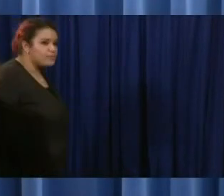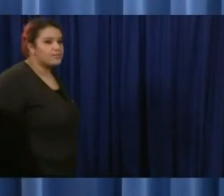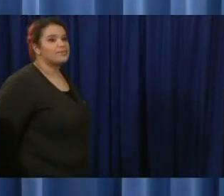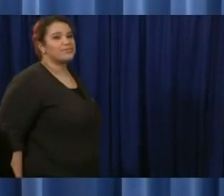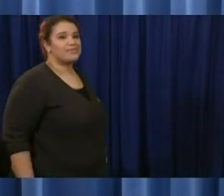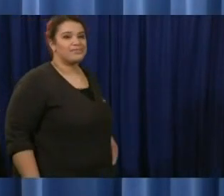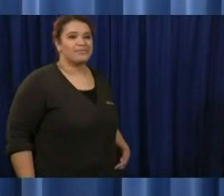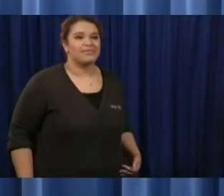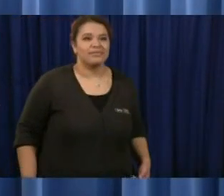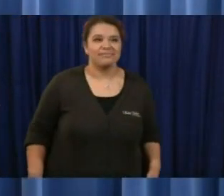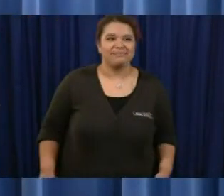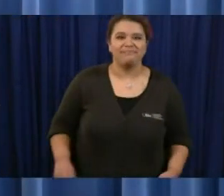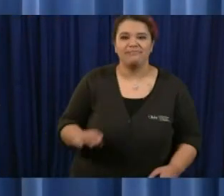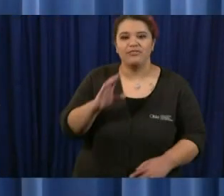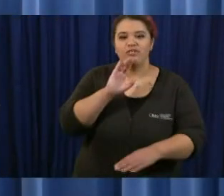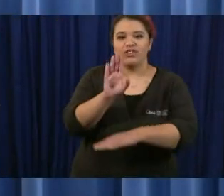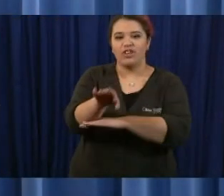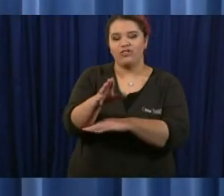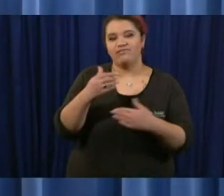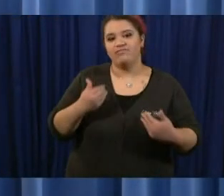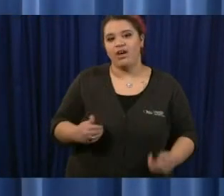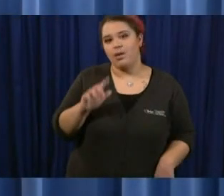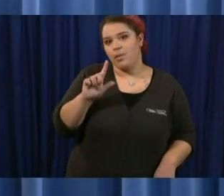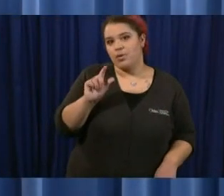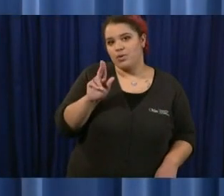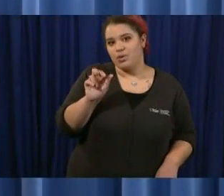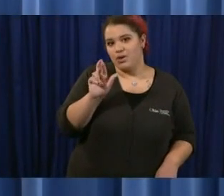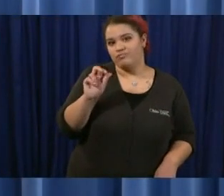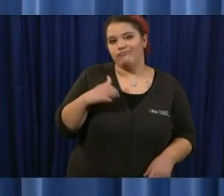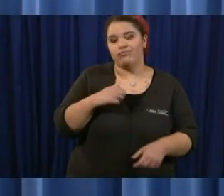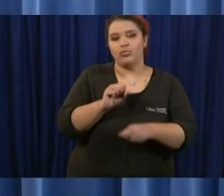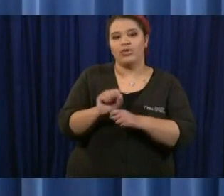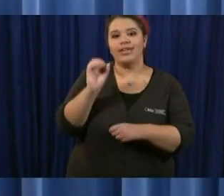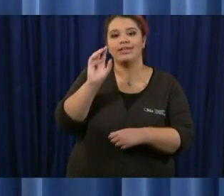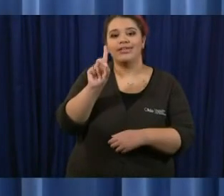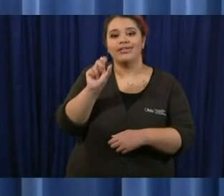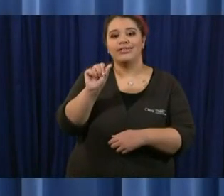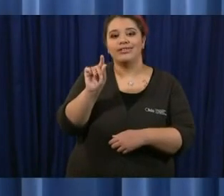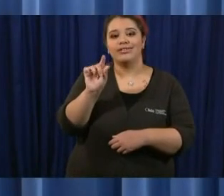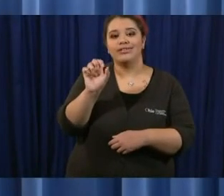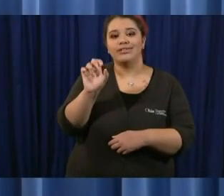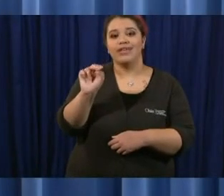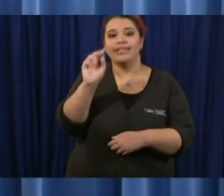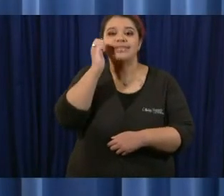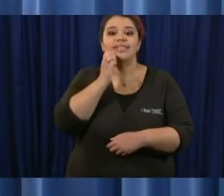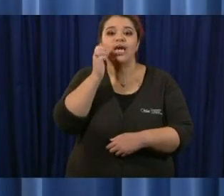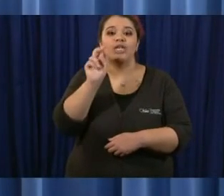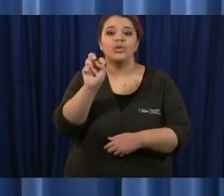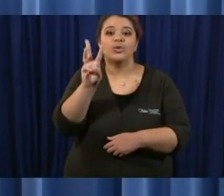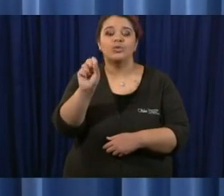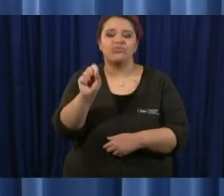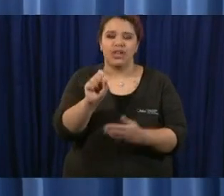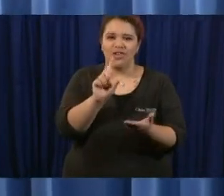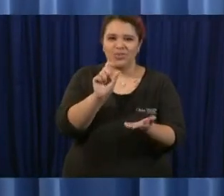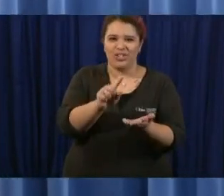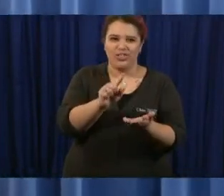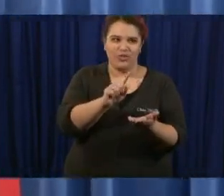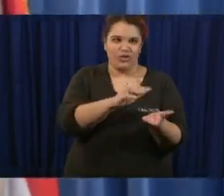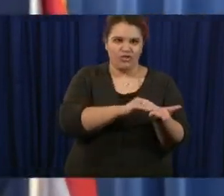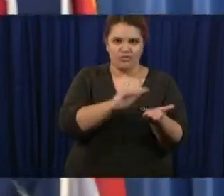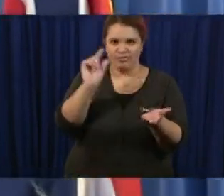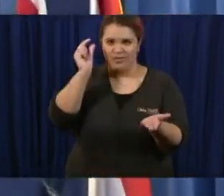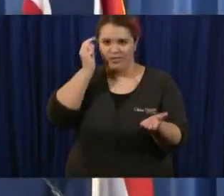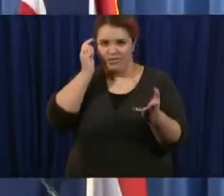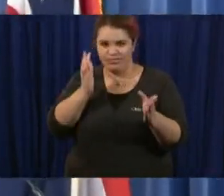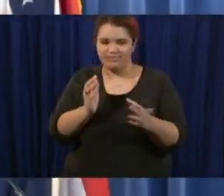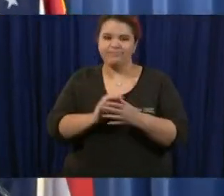uh good afternoon it's laura bischoff state daily news my question is for dr acton and governor dewine obviously this pandemic